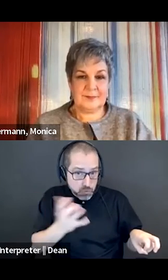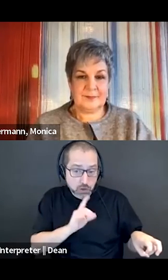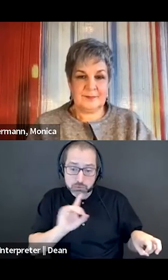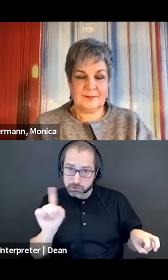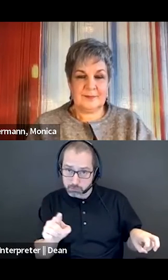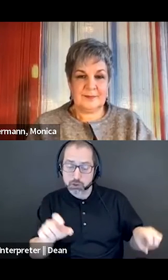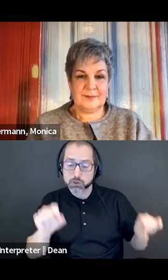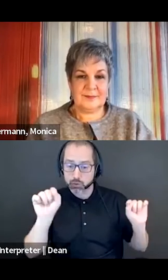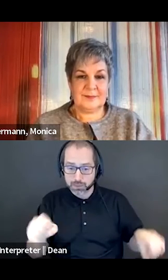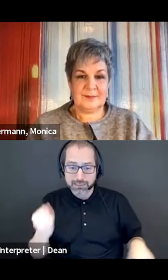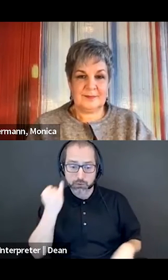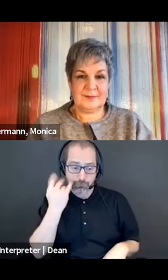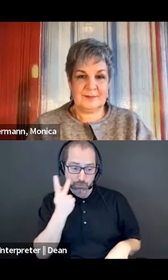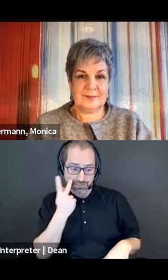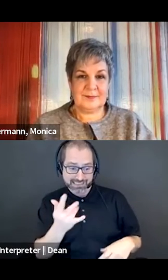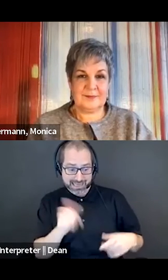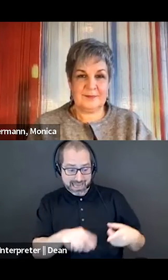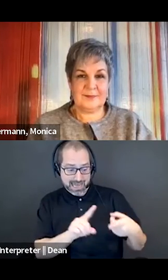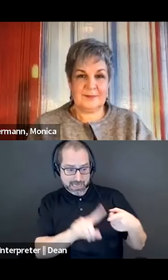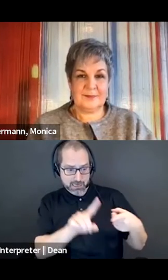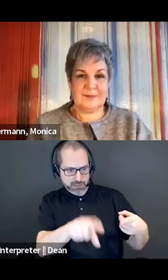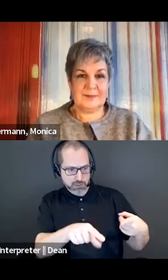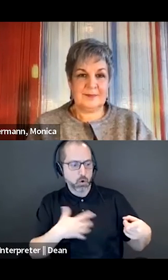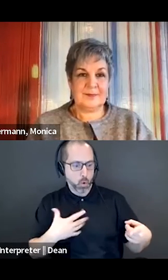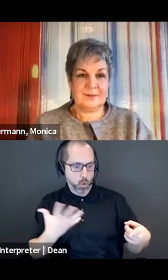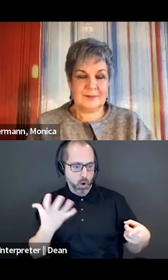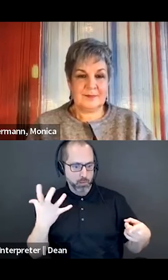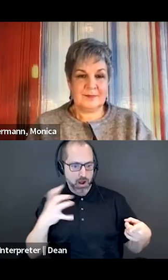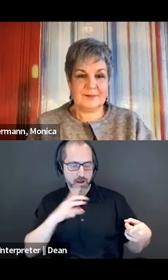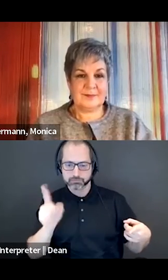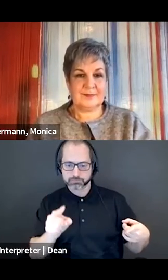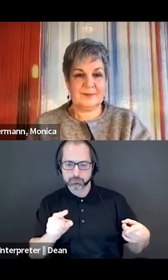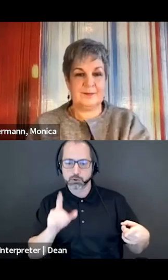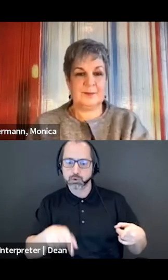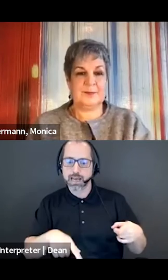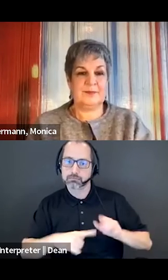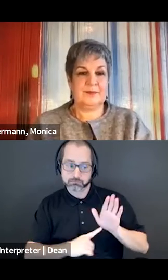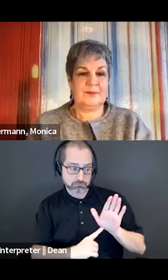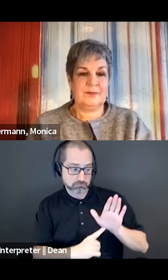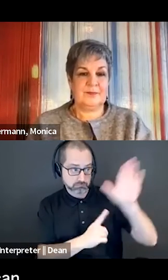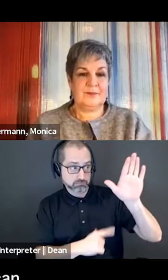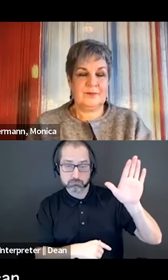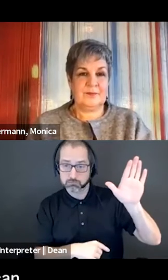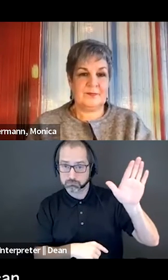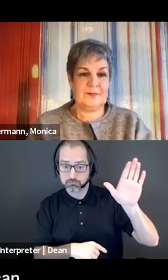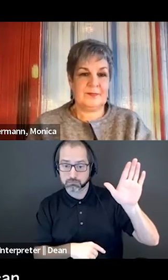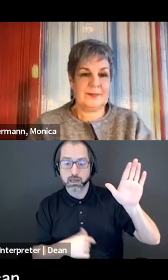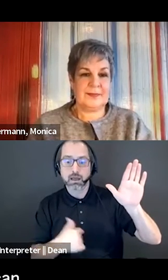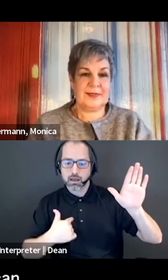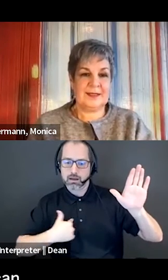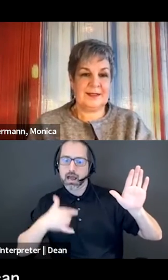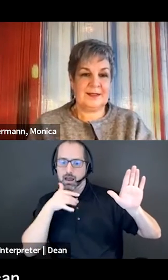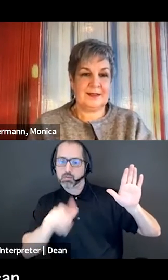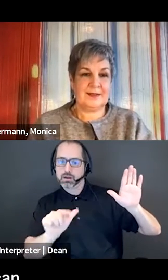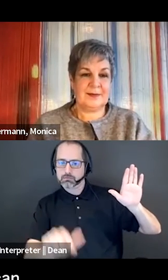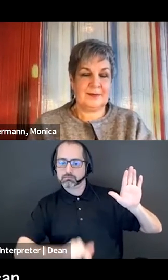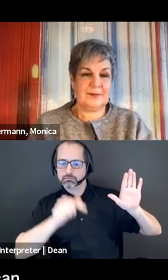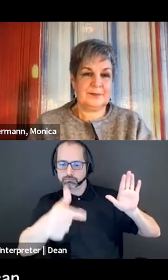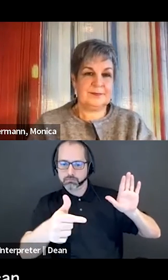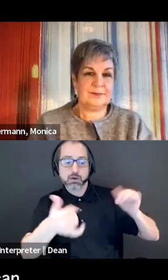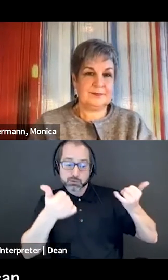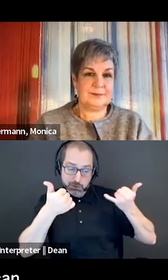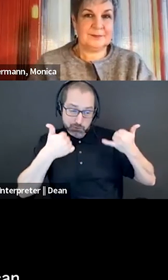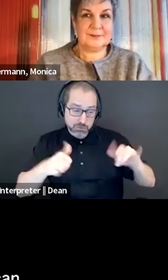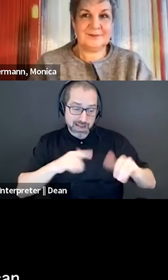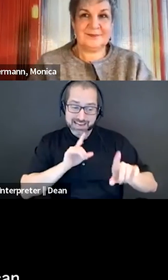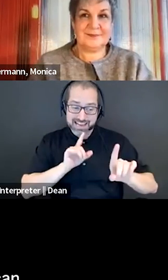is any response that you would like to provide, use the raise hand function on your computer, and we'll try to get to as many as we can before